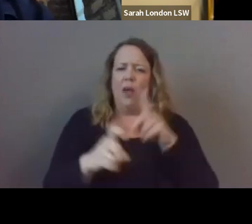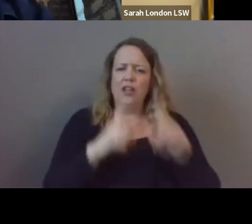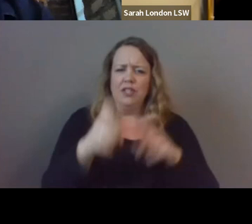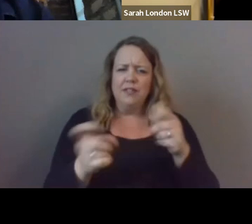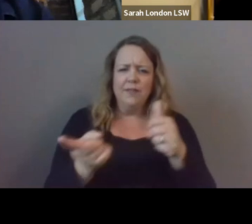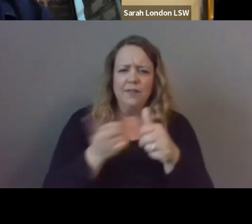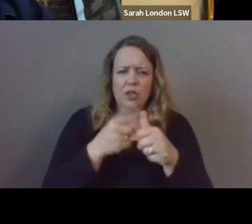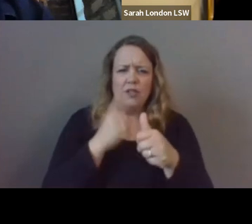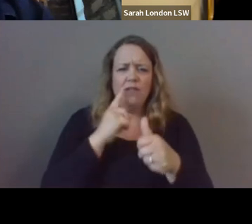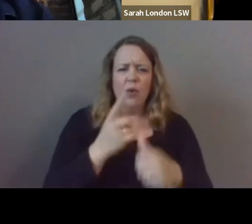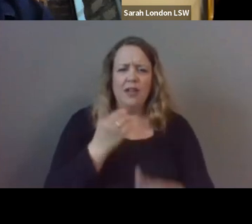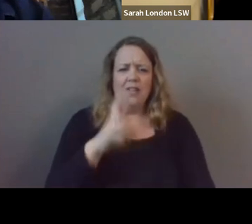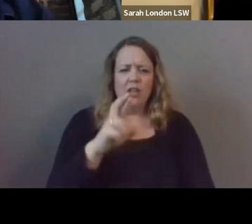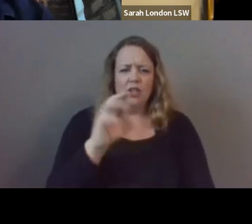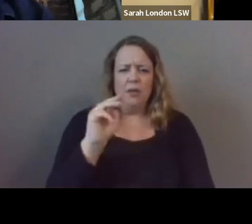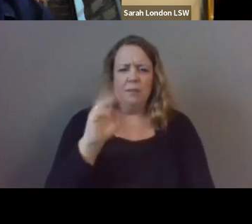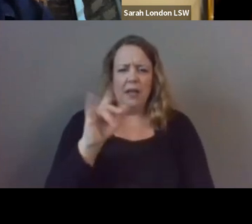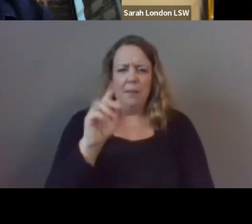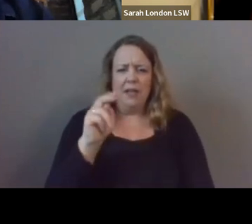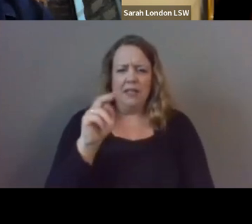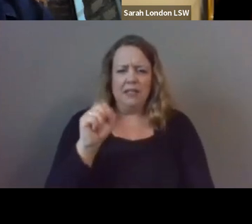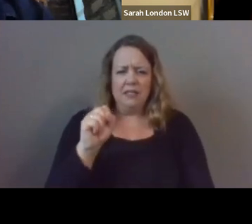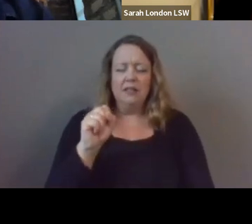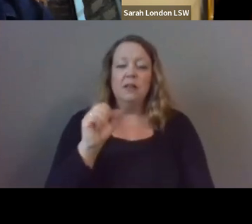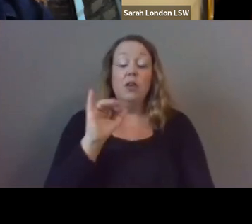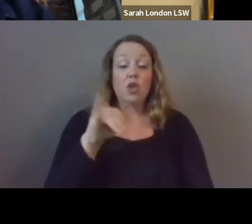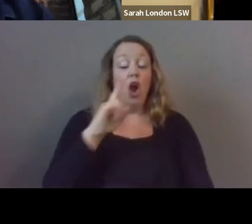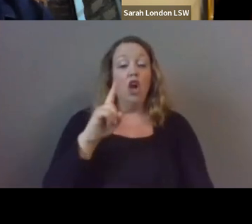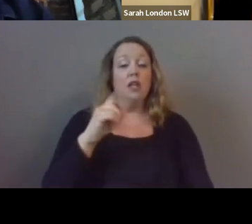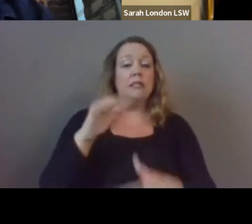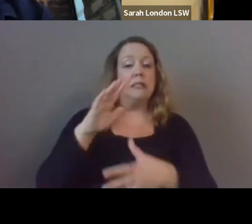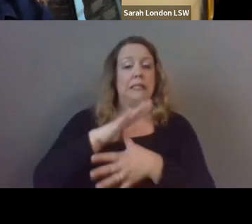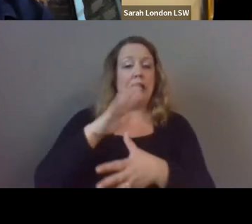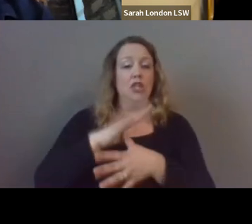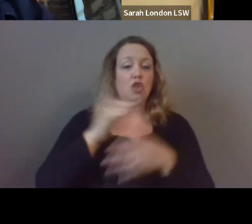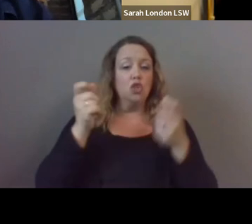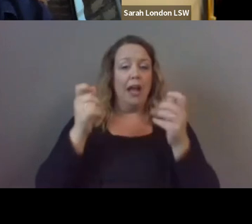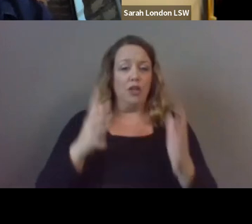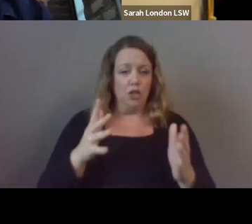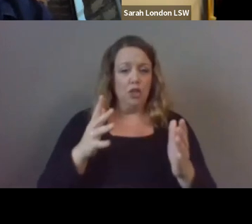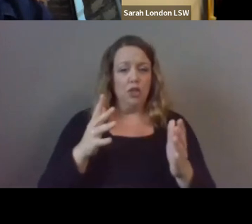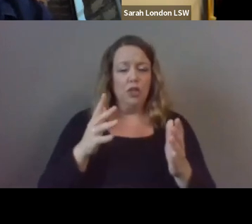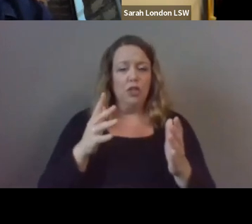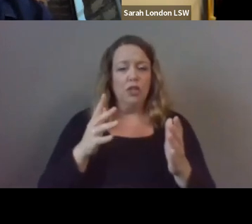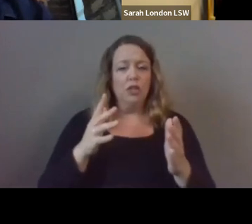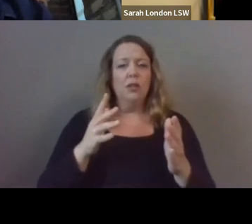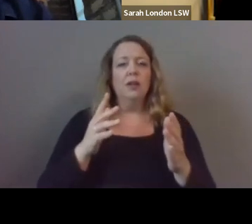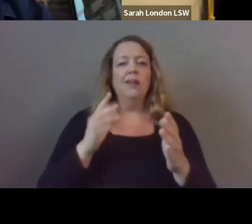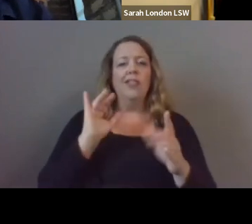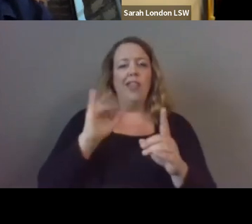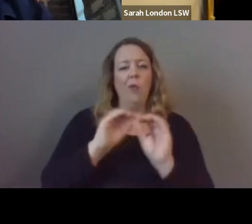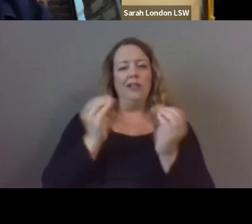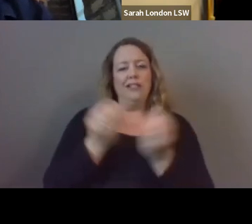for dr mccummings dr mccummings you are a senior director at up to us an organization with the mission of engaging